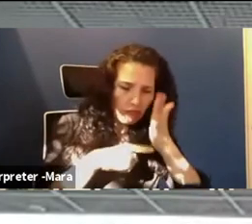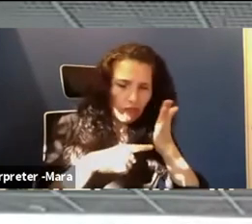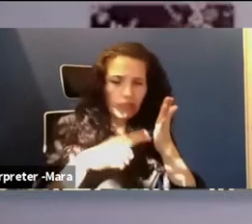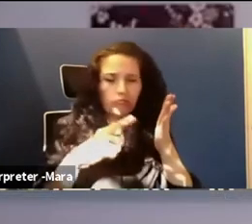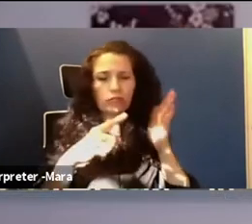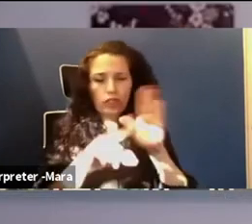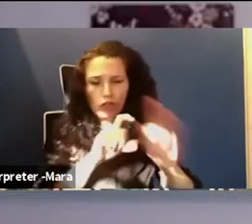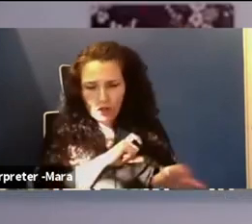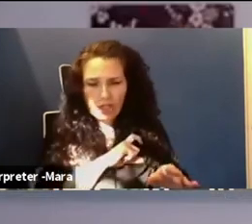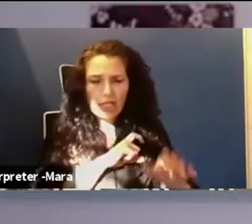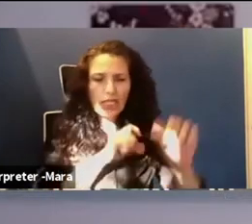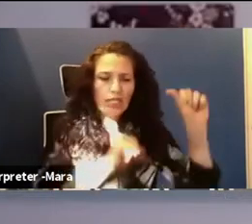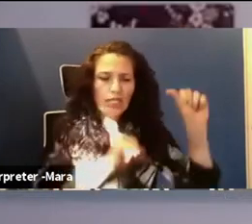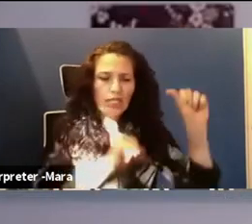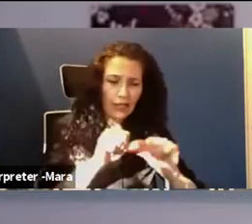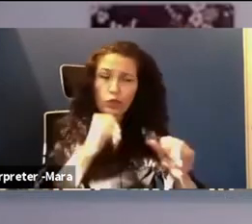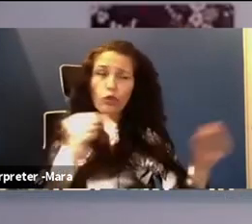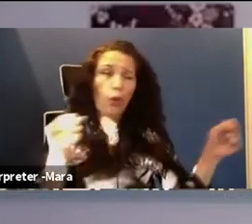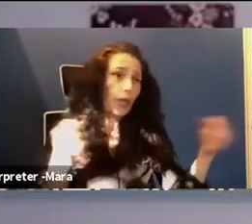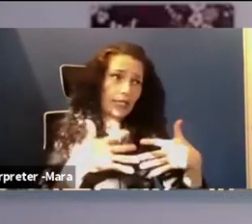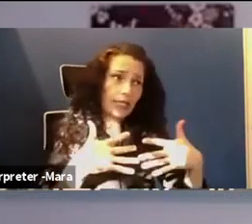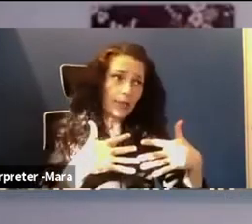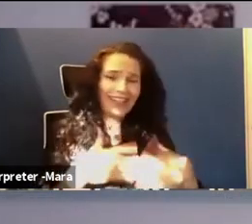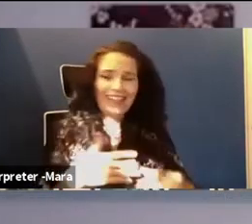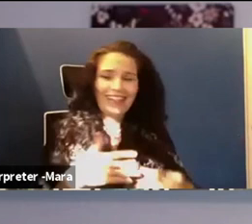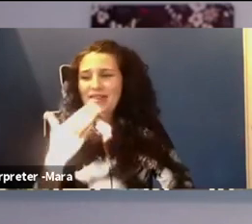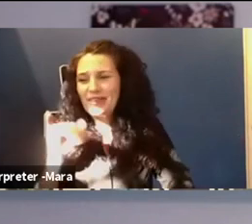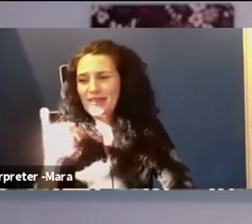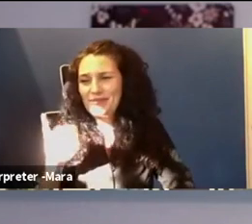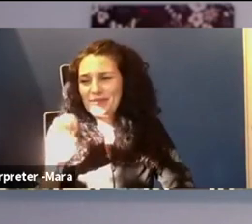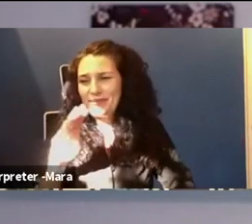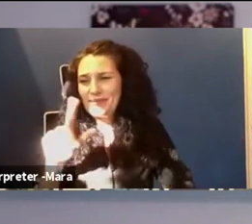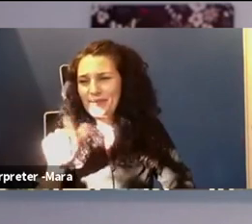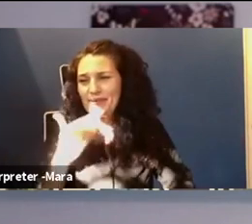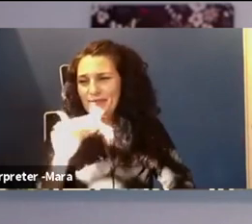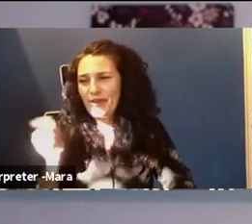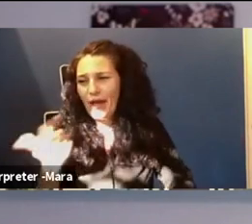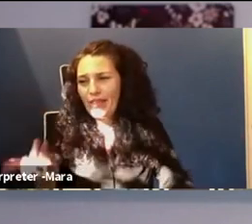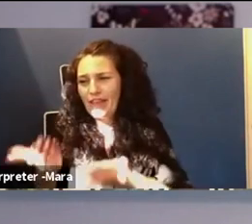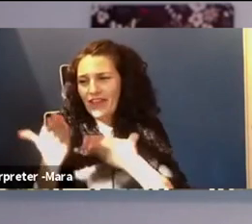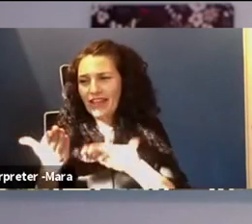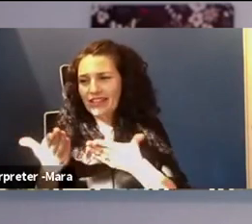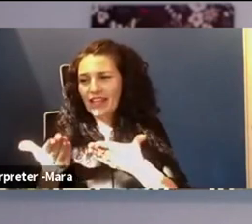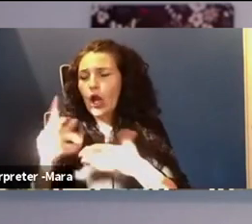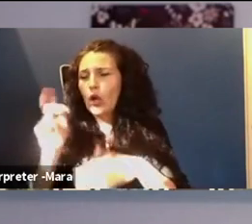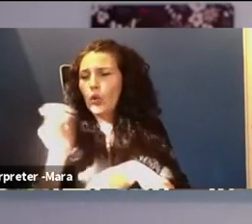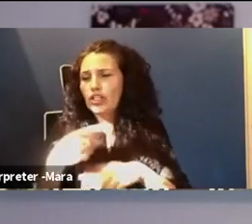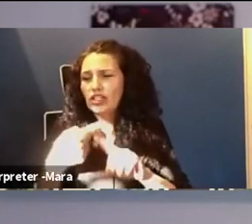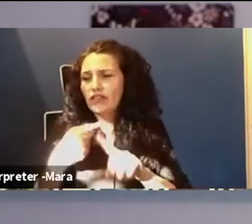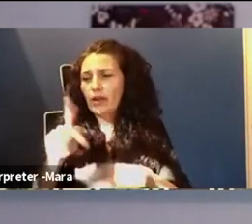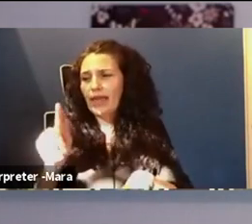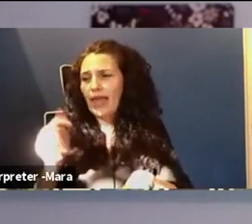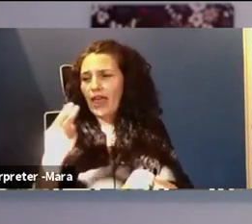Thanks for all the great advice. I'm sure the audience love that. So our next question is from Catherine Westfall in the Q